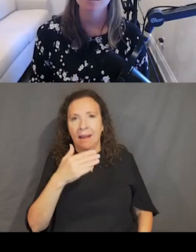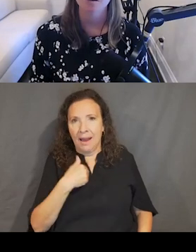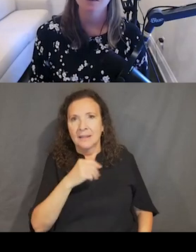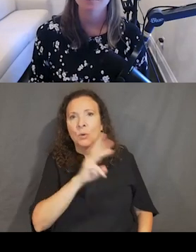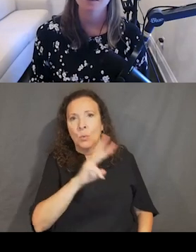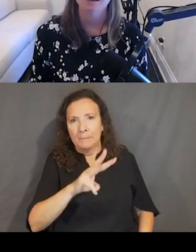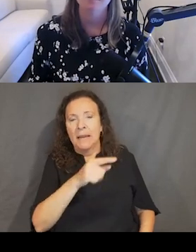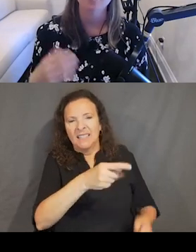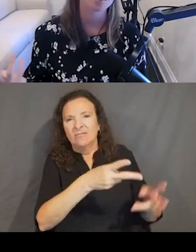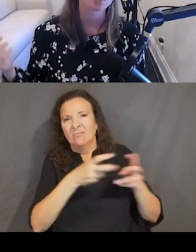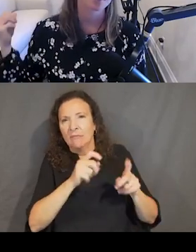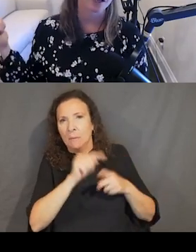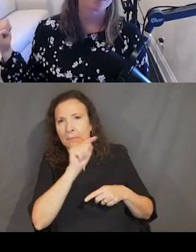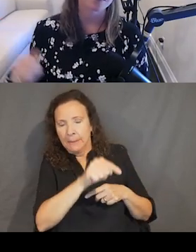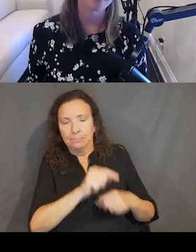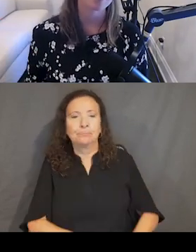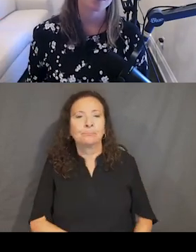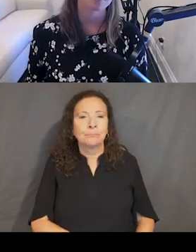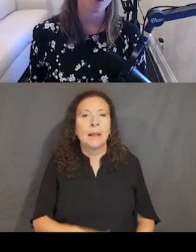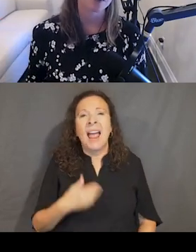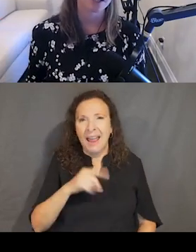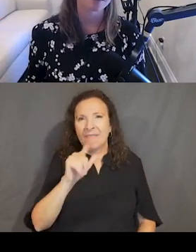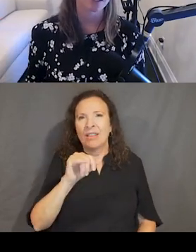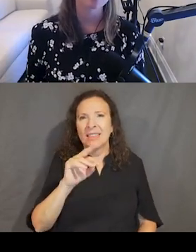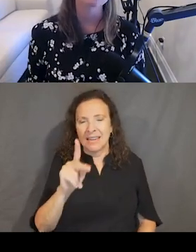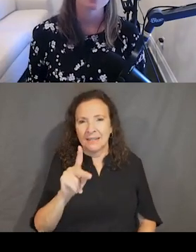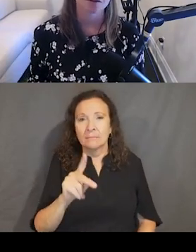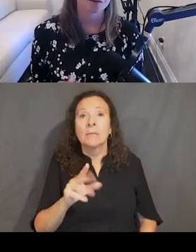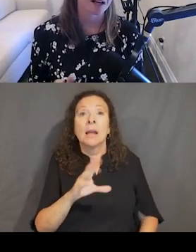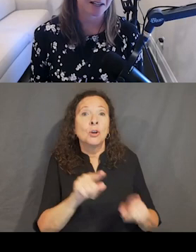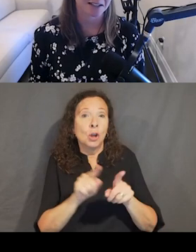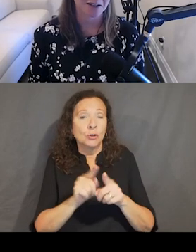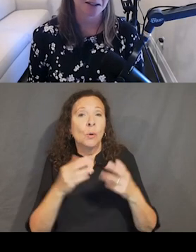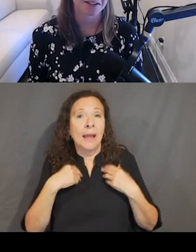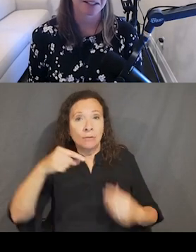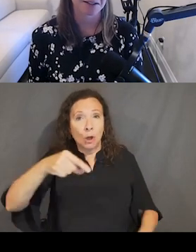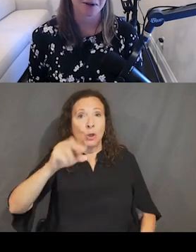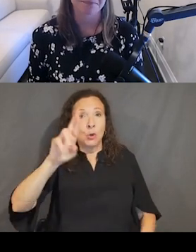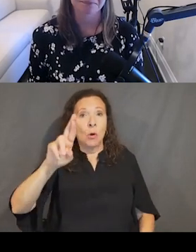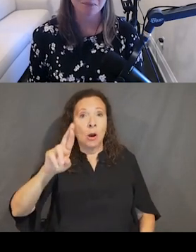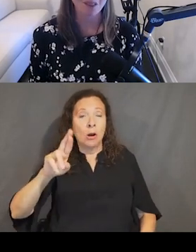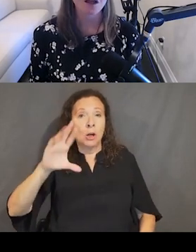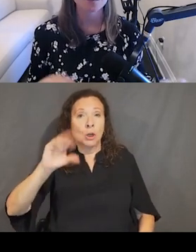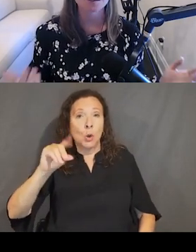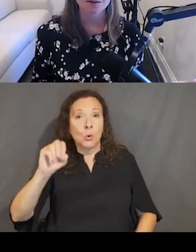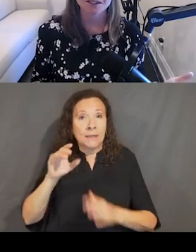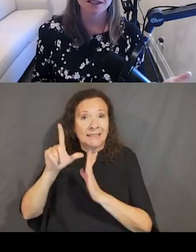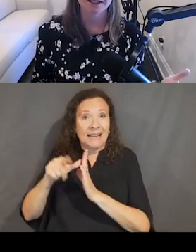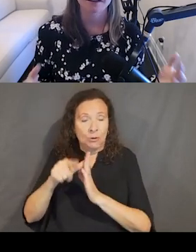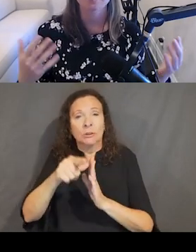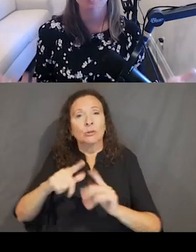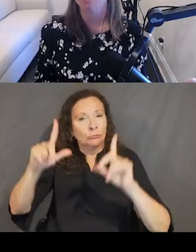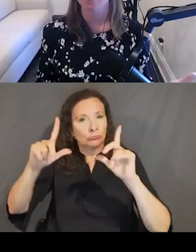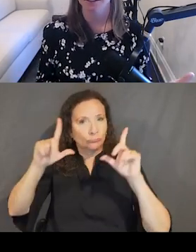just to note, I do have a QR code at the end of the presentation for today's slides. So you will have access to all of these links as well. So atomic